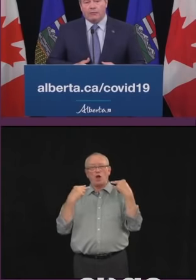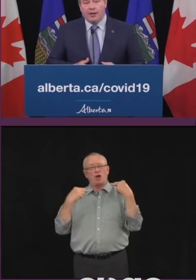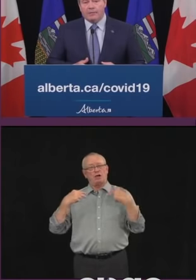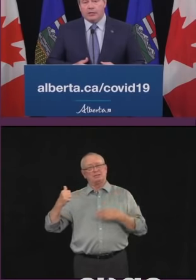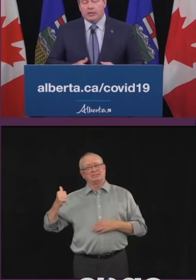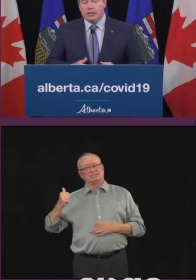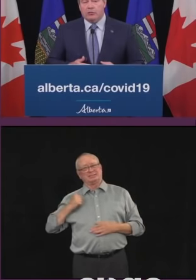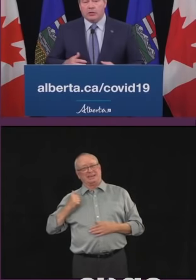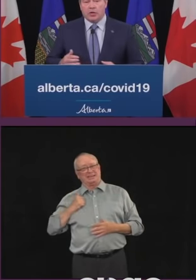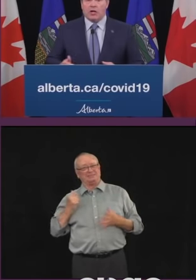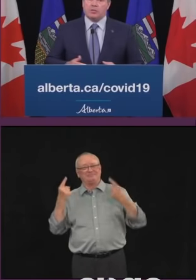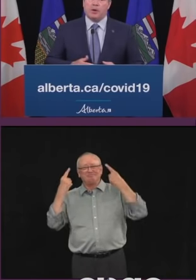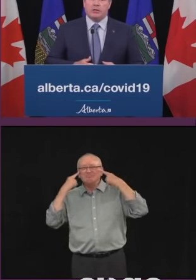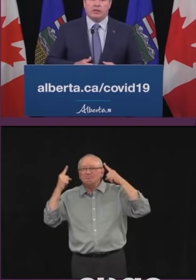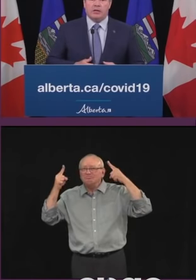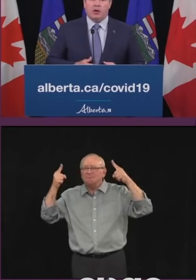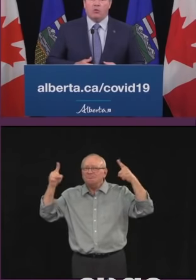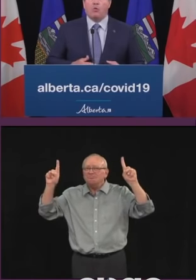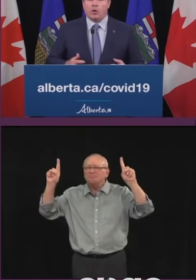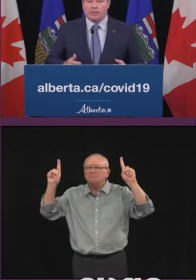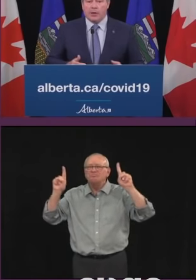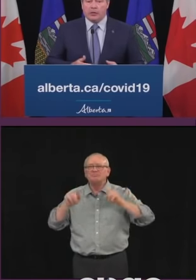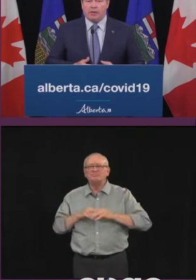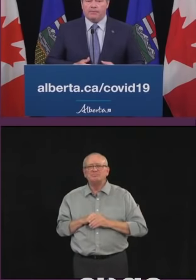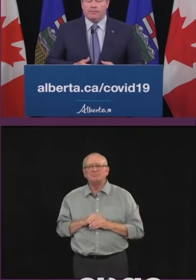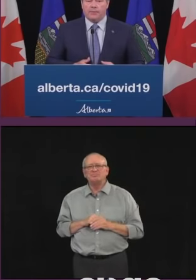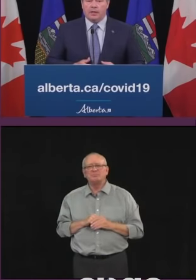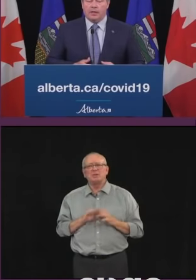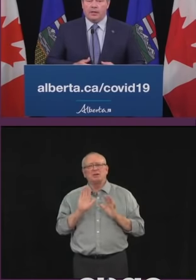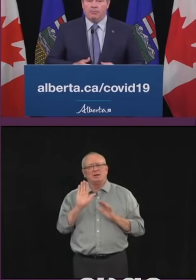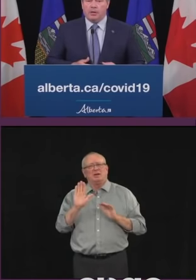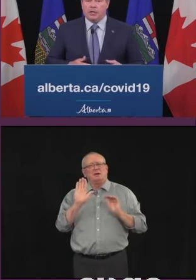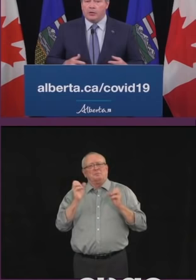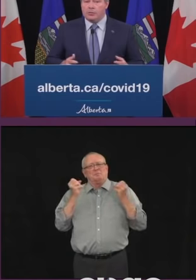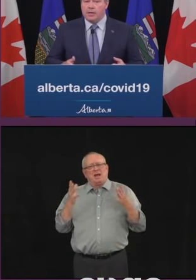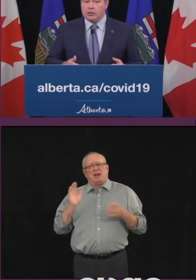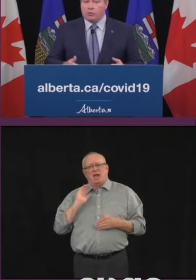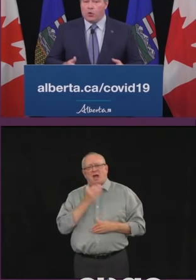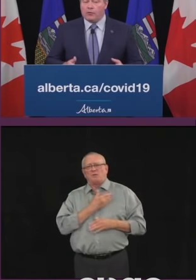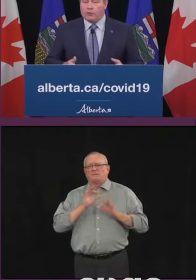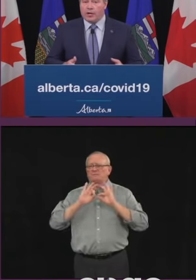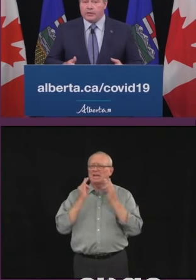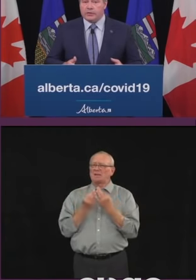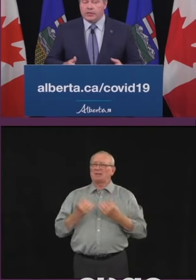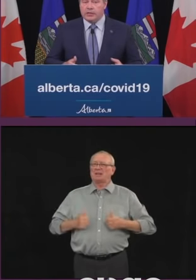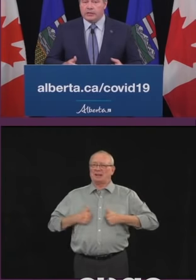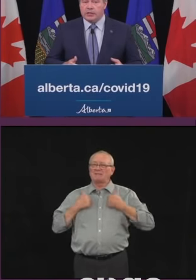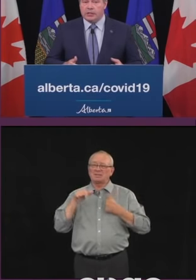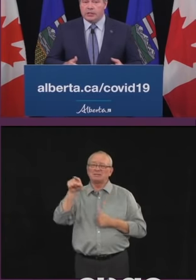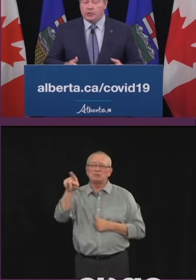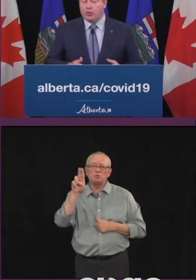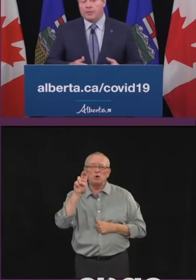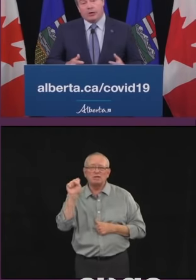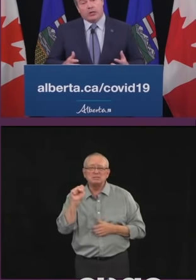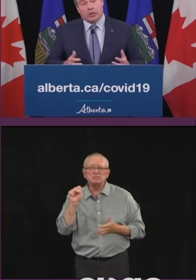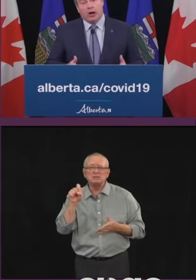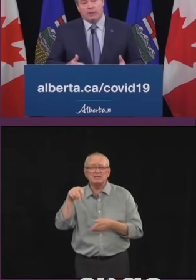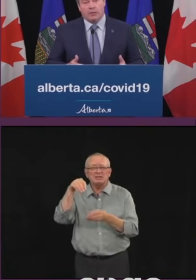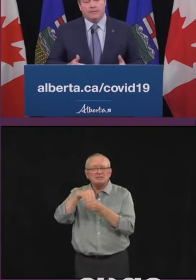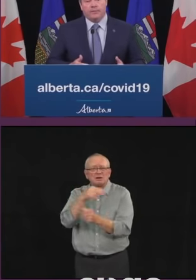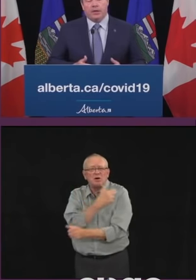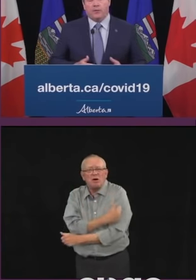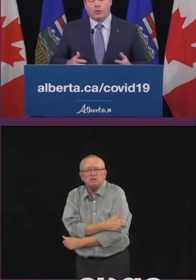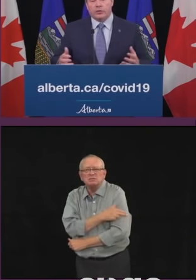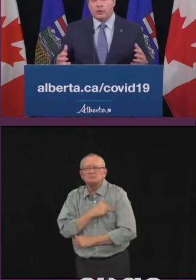friends and family in U.S. hot spots and we're worried about them. But another major worry for us is the North American